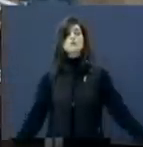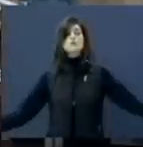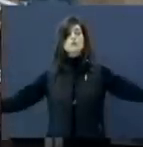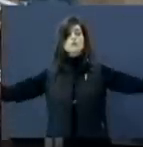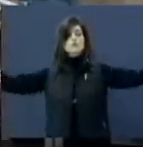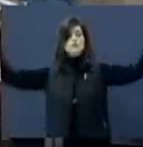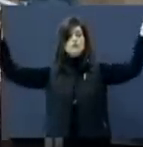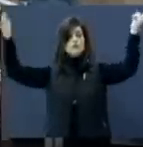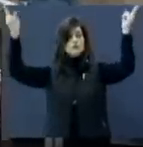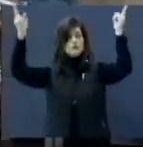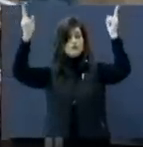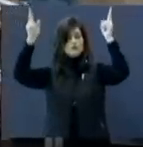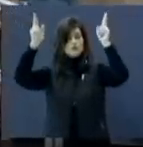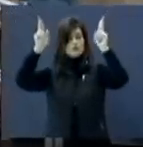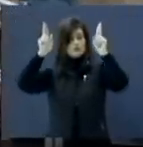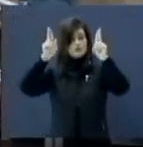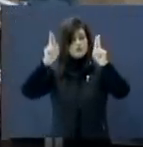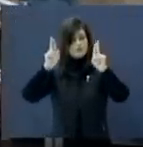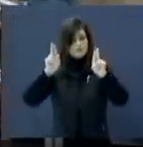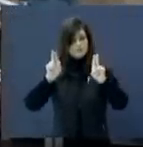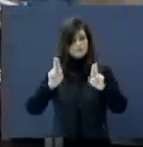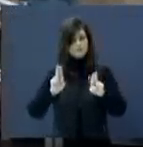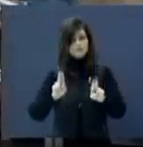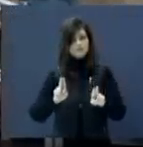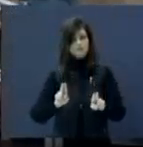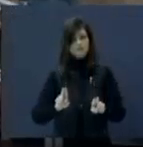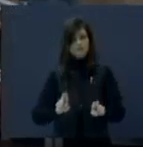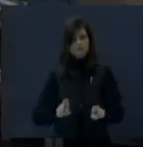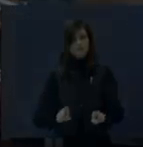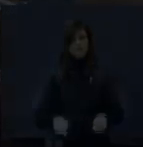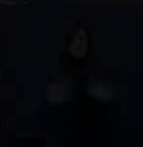The anchor spite The